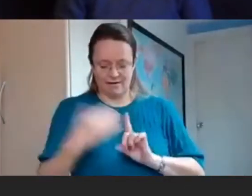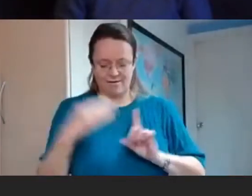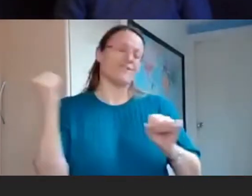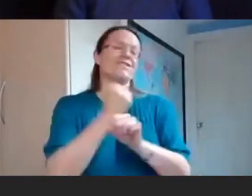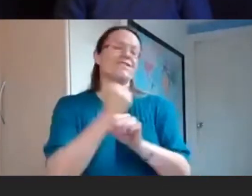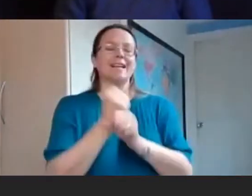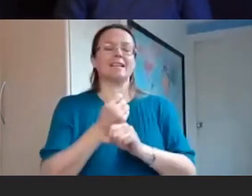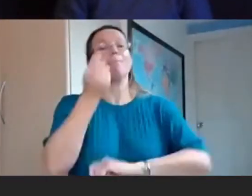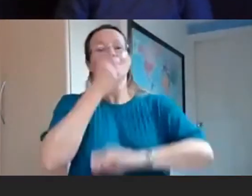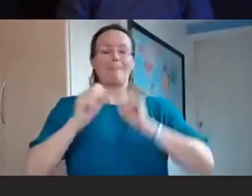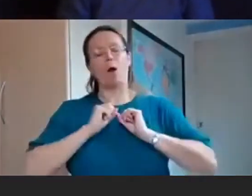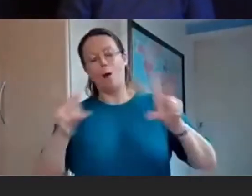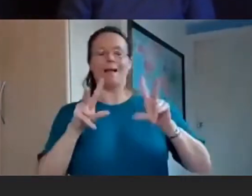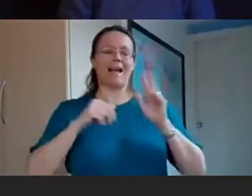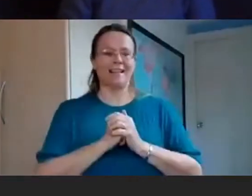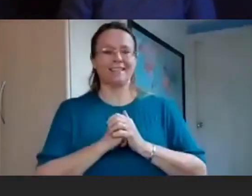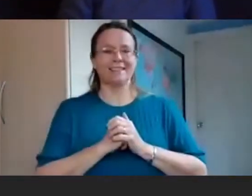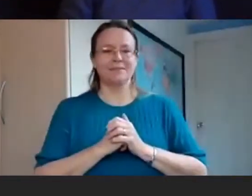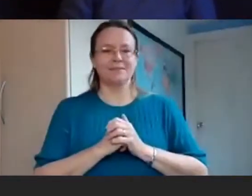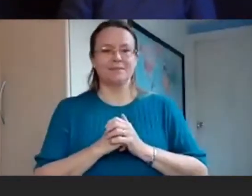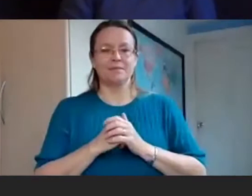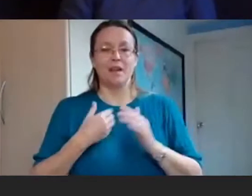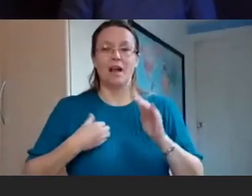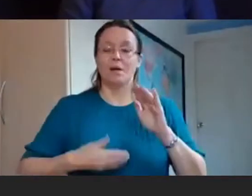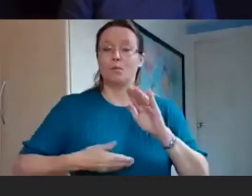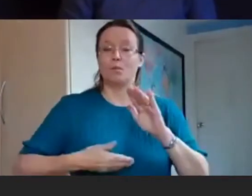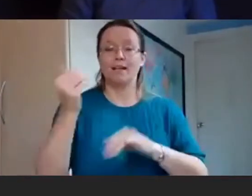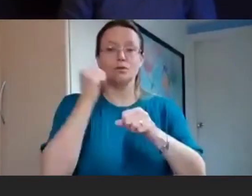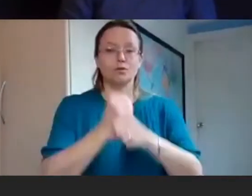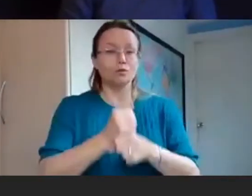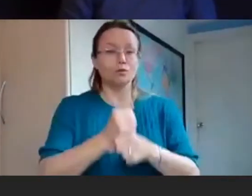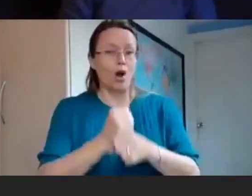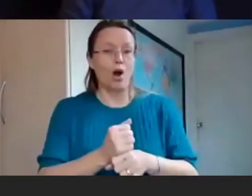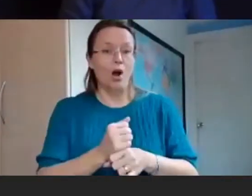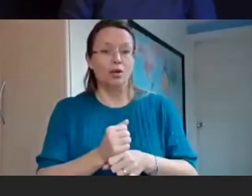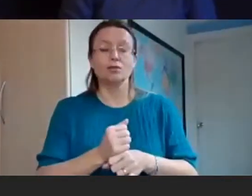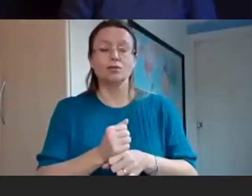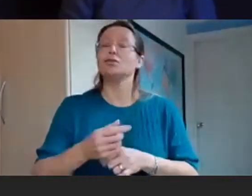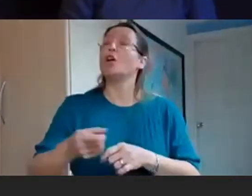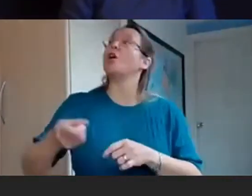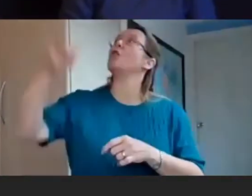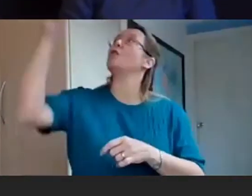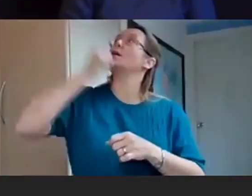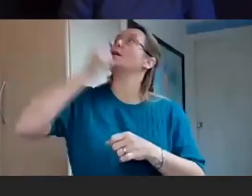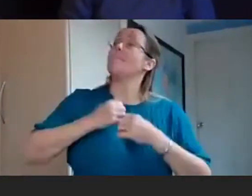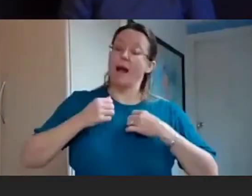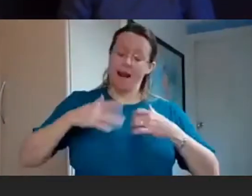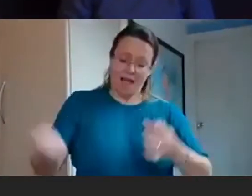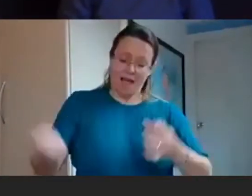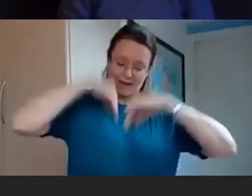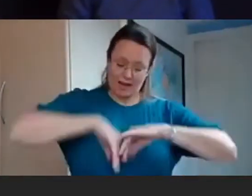then I would be okay. And I went to a church where people shared stories of what God had done in their lives and they all went something like this.